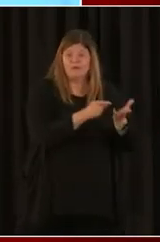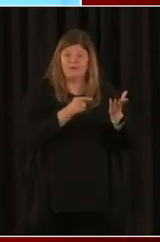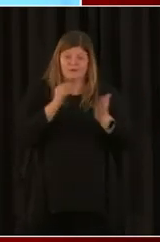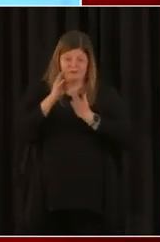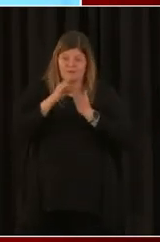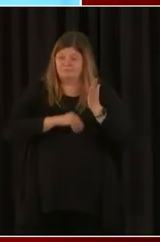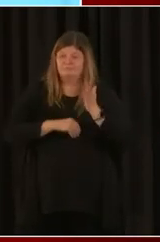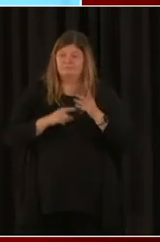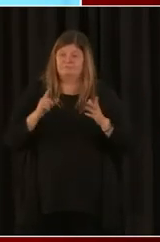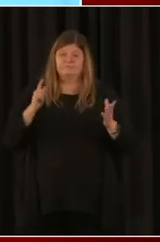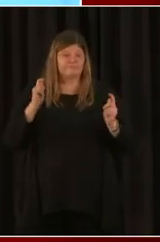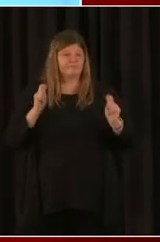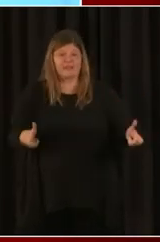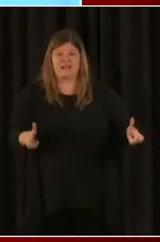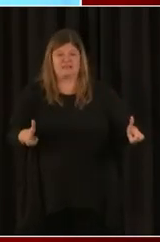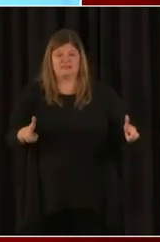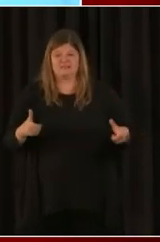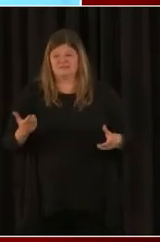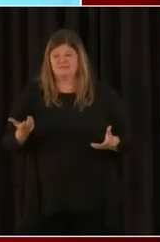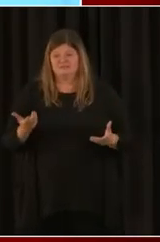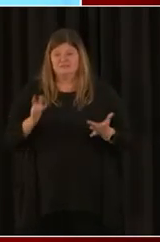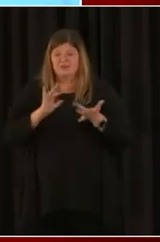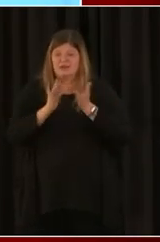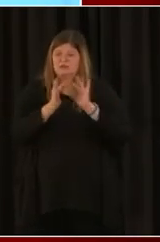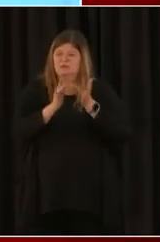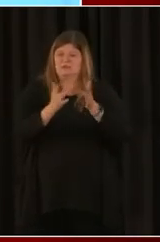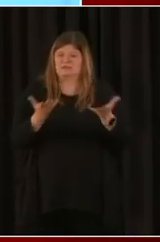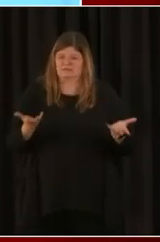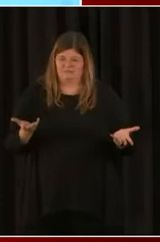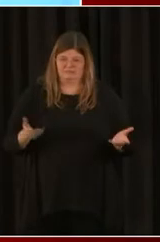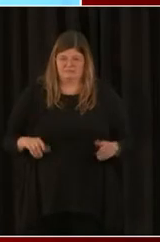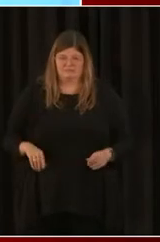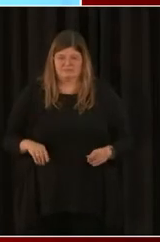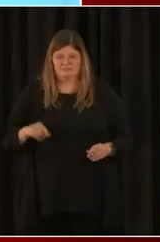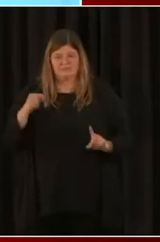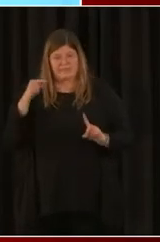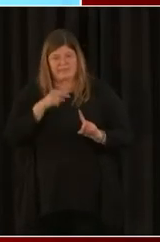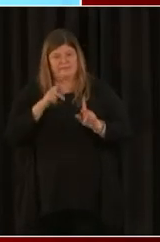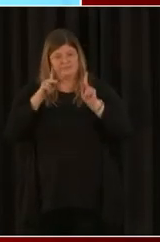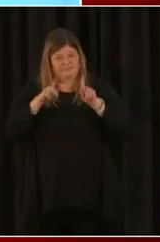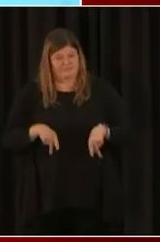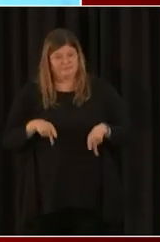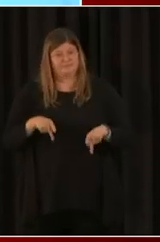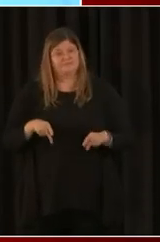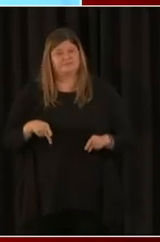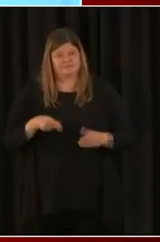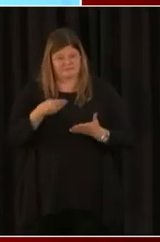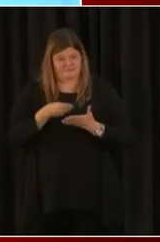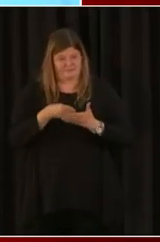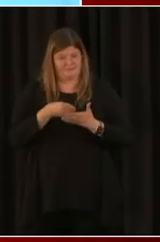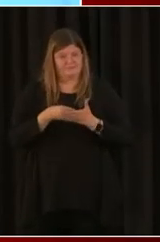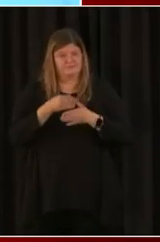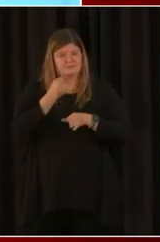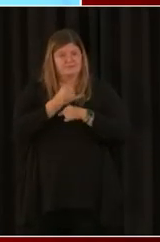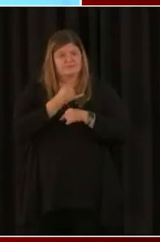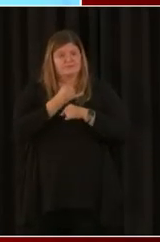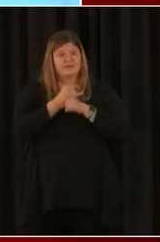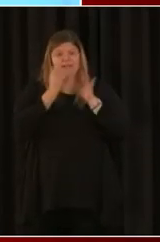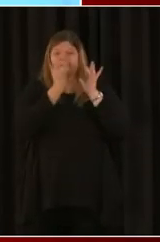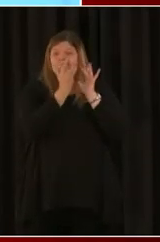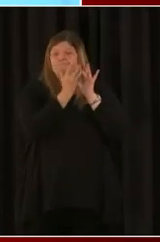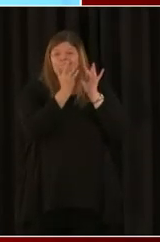in queue. And just stay in contact with your relationship personnel at your respective financial institutions. It is tedious.